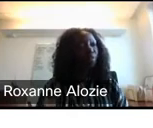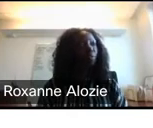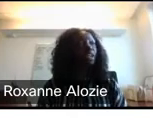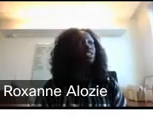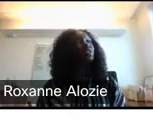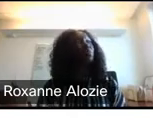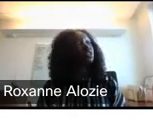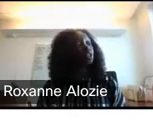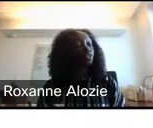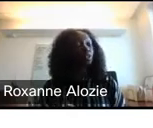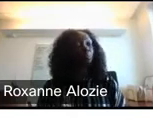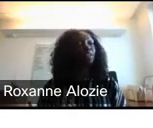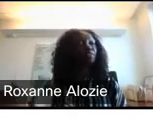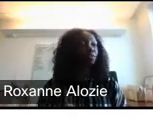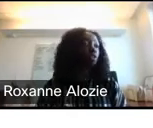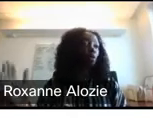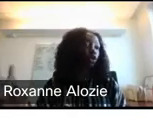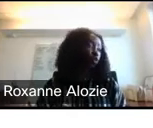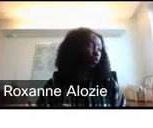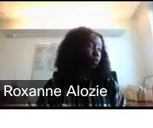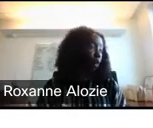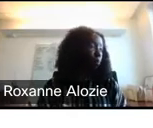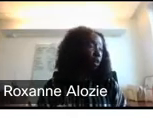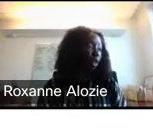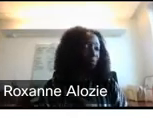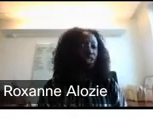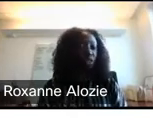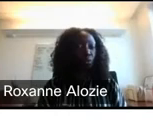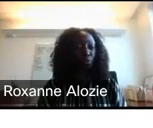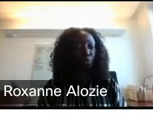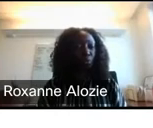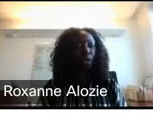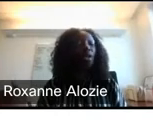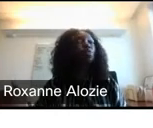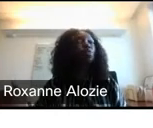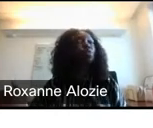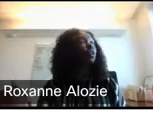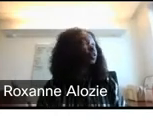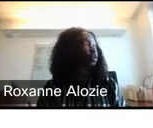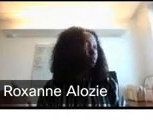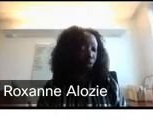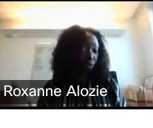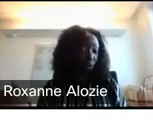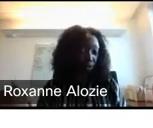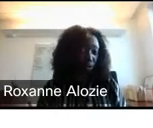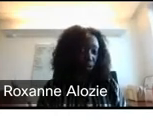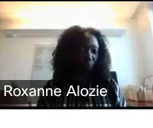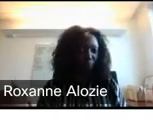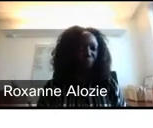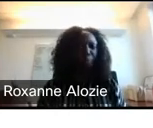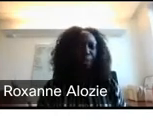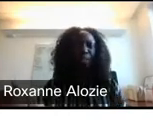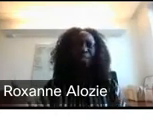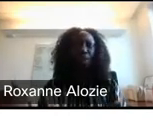But for projects that are much larger, meaning 50 million to 1 billion, I've mentioned those before, those are going to go to the board of directors.